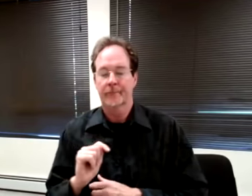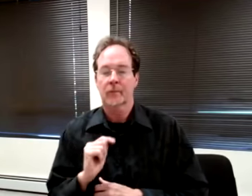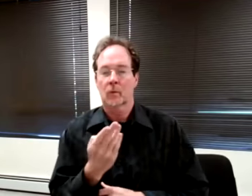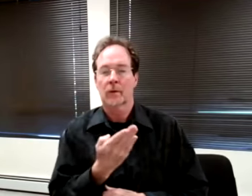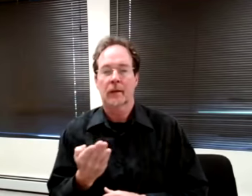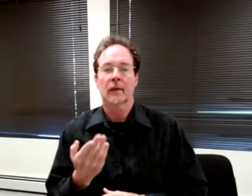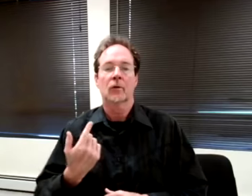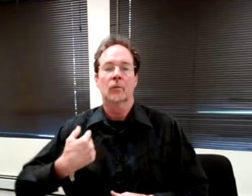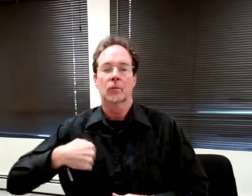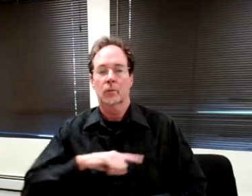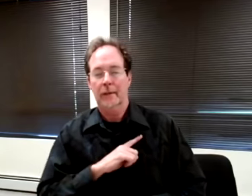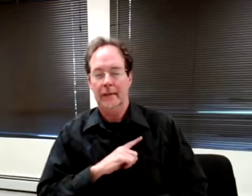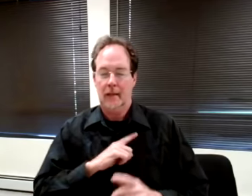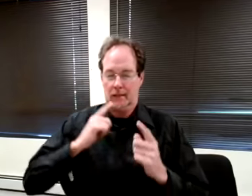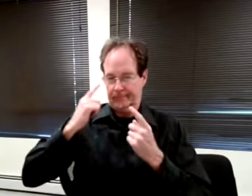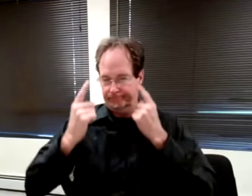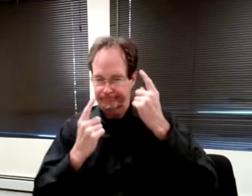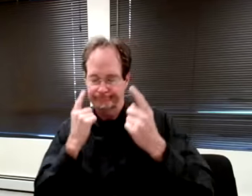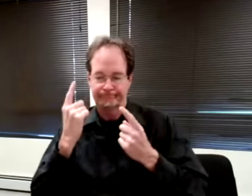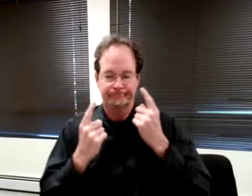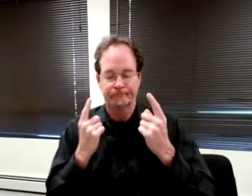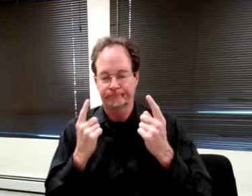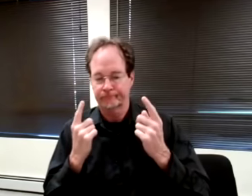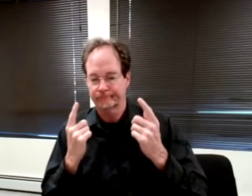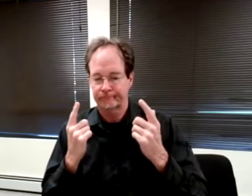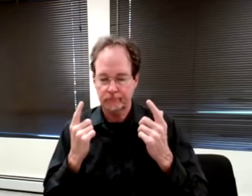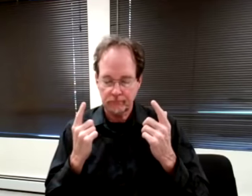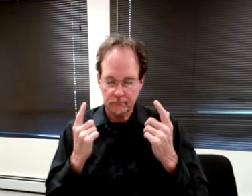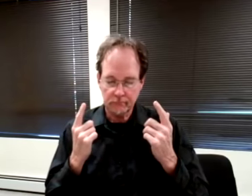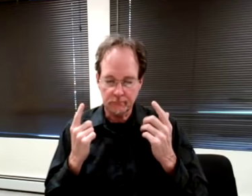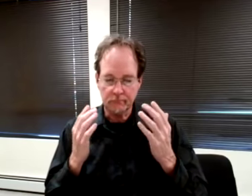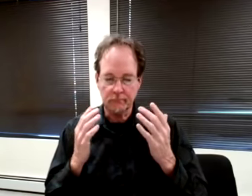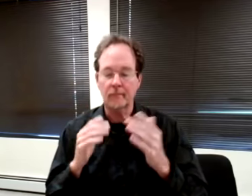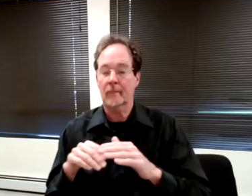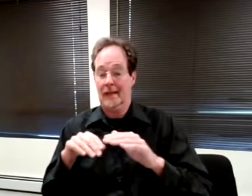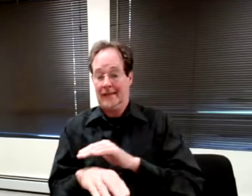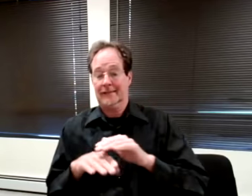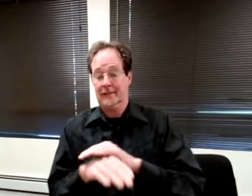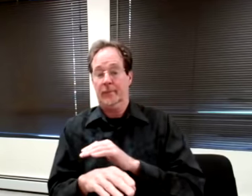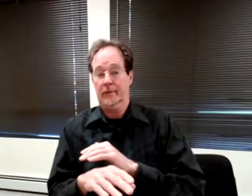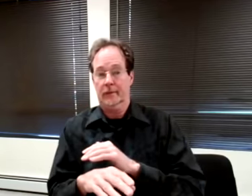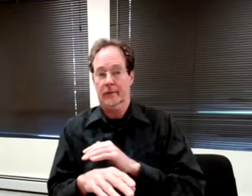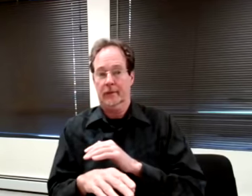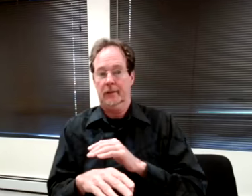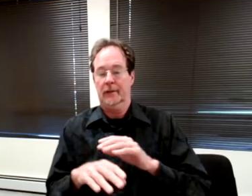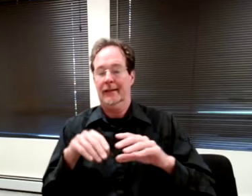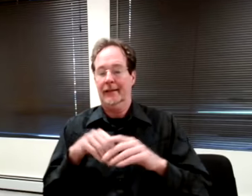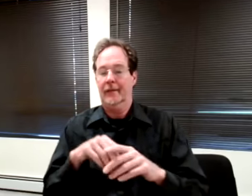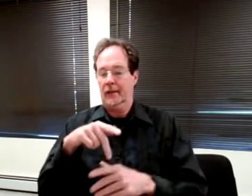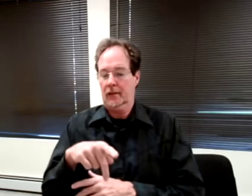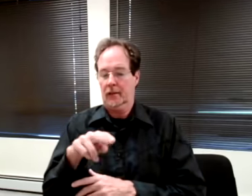are considering is, you know, accessibility in the procurement phase,